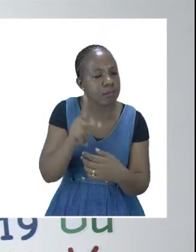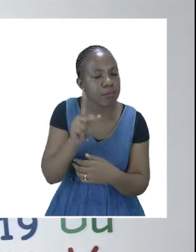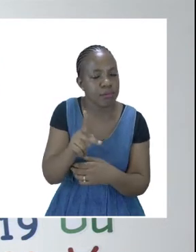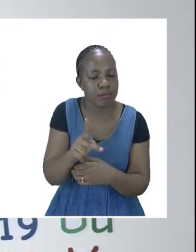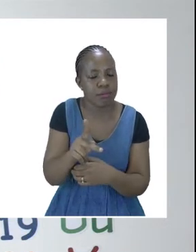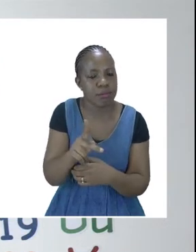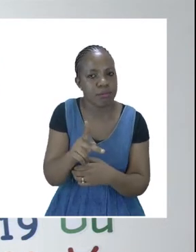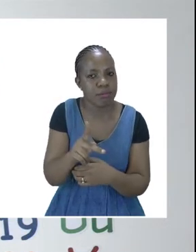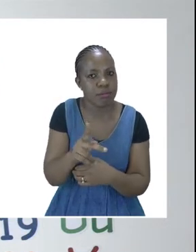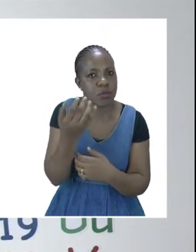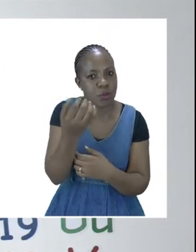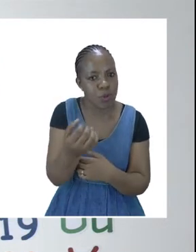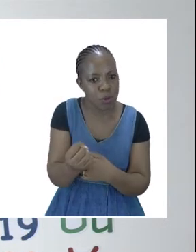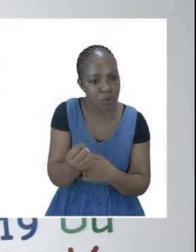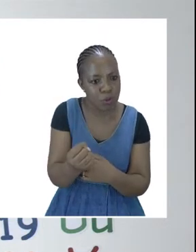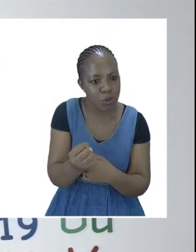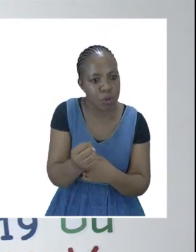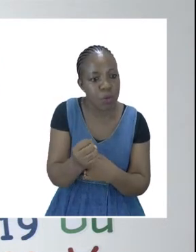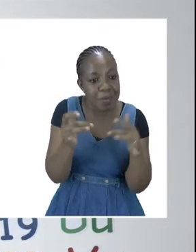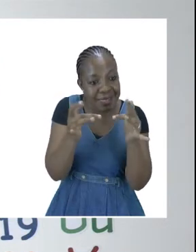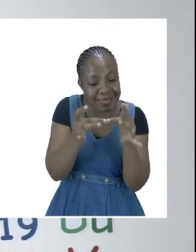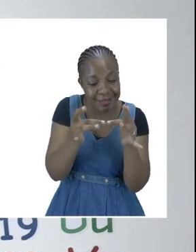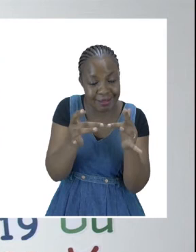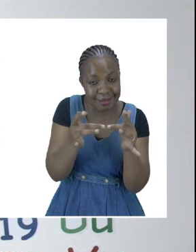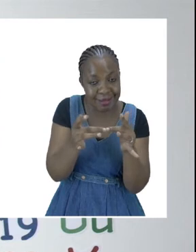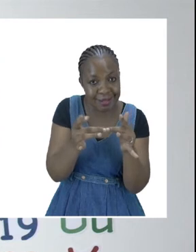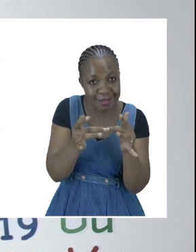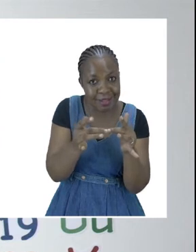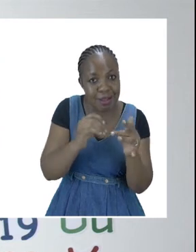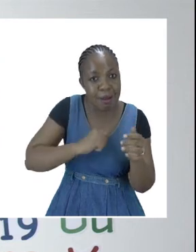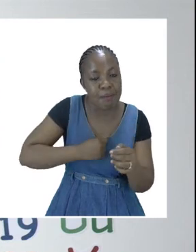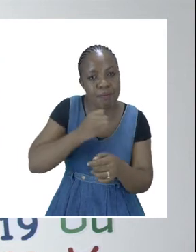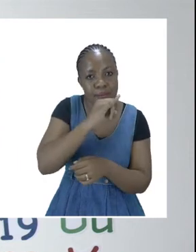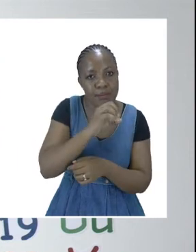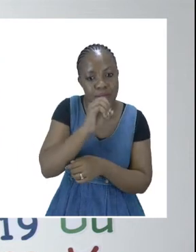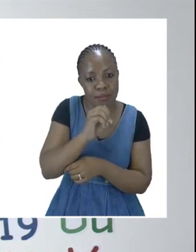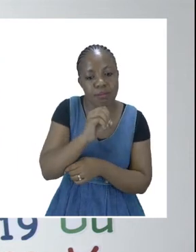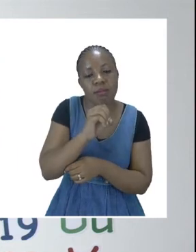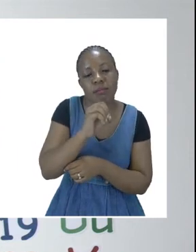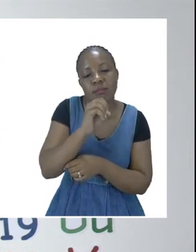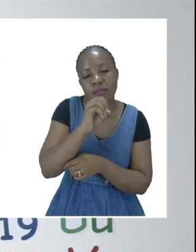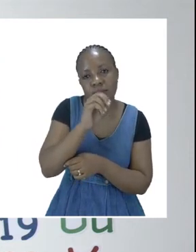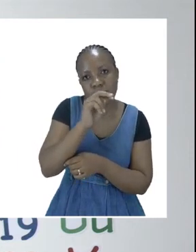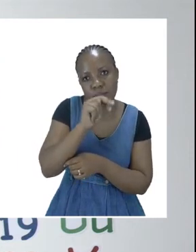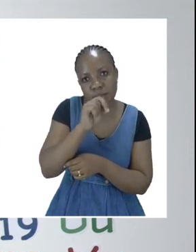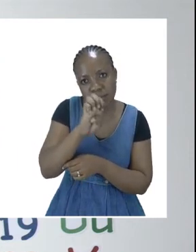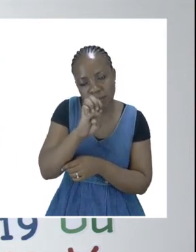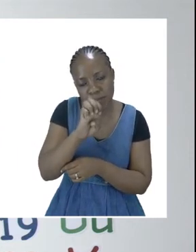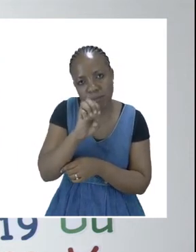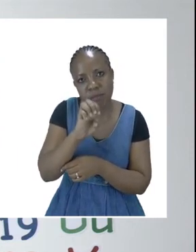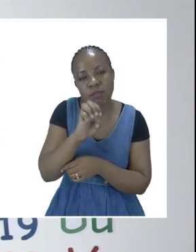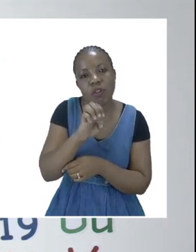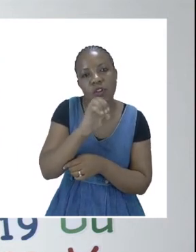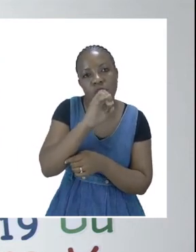are also available on our online platforms MyZone and ZOSHI Facebook pages and